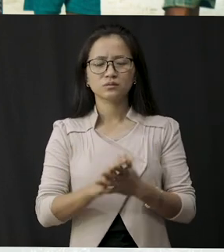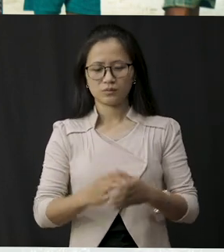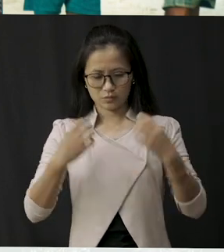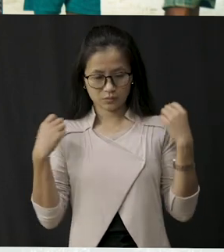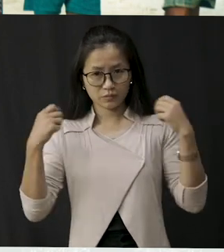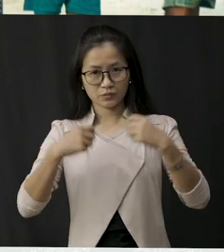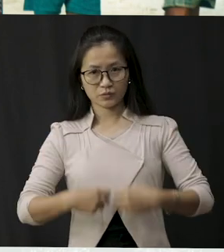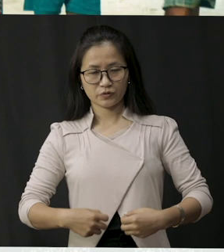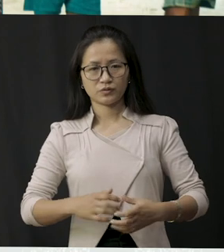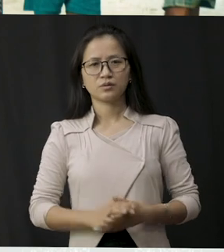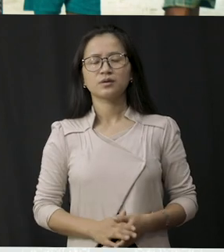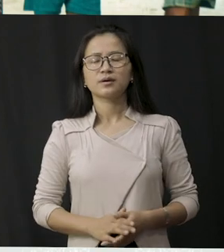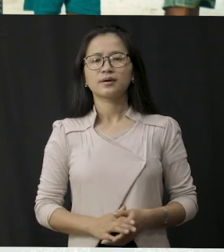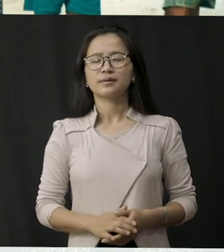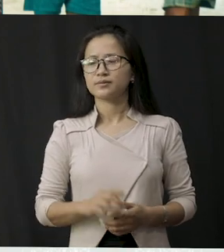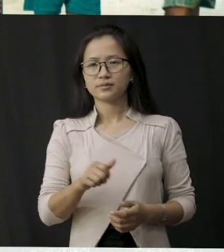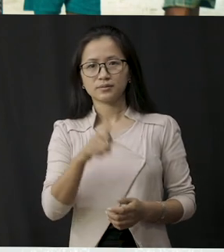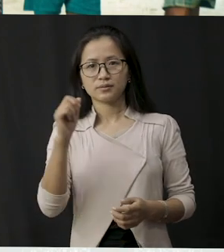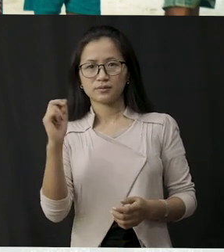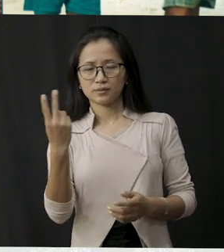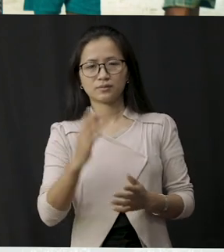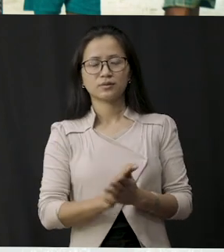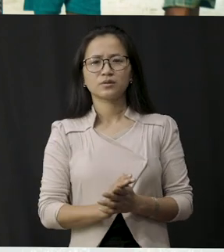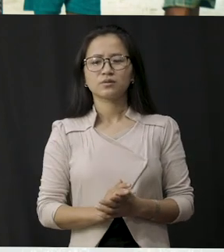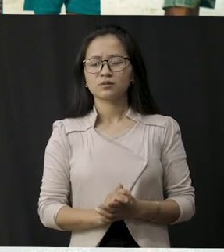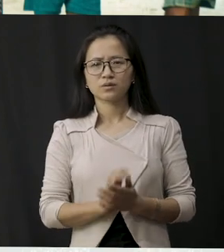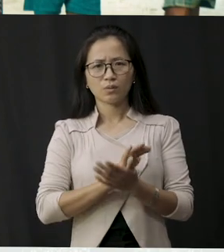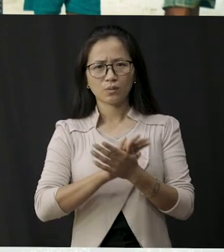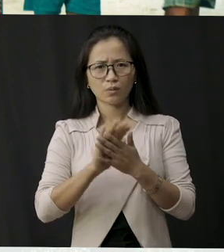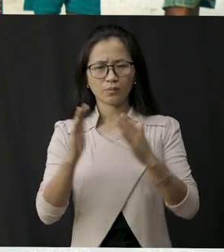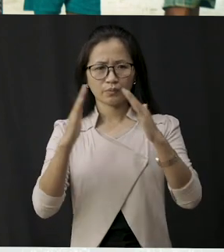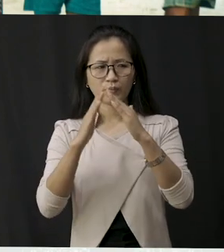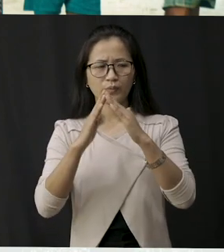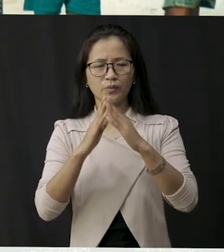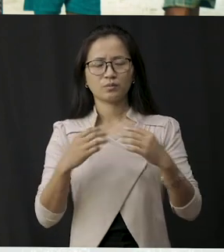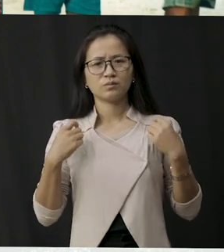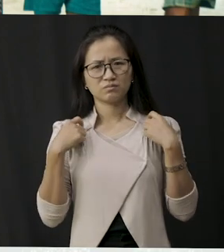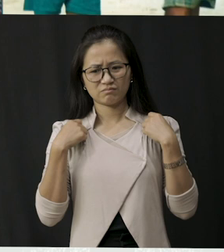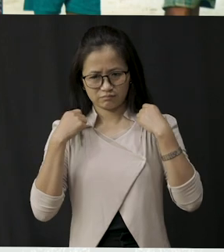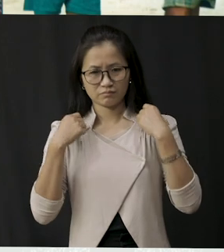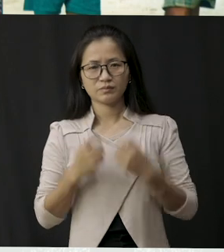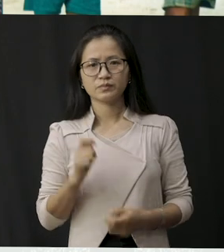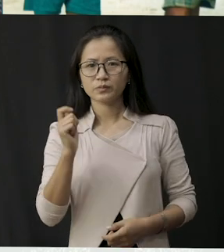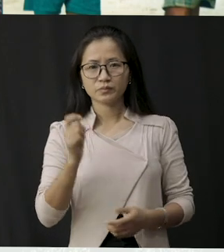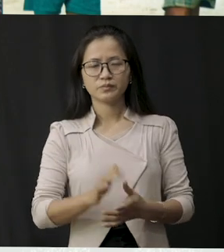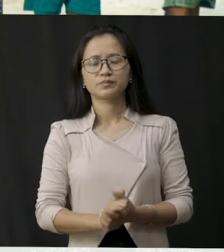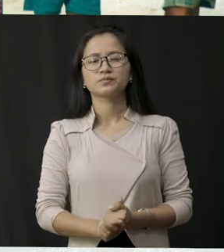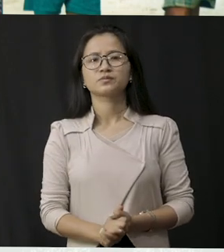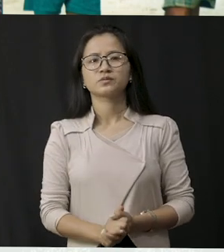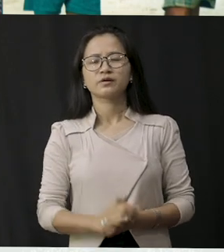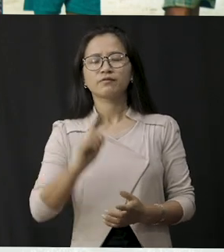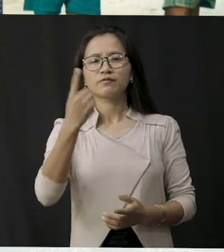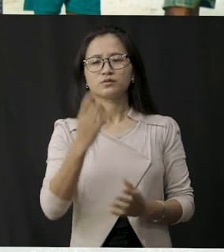wearing as simple home wear clothes. Now students from here we know that the